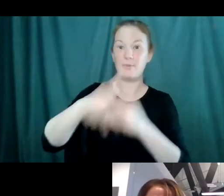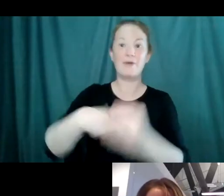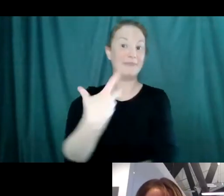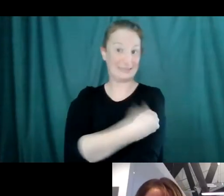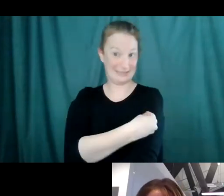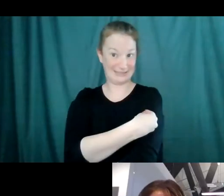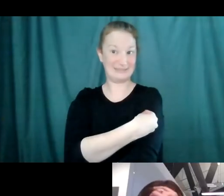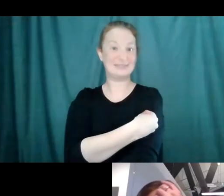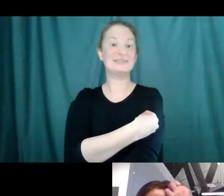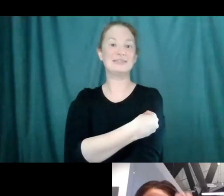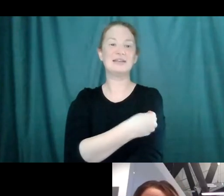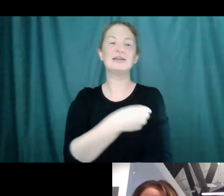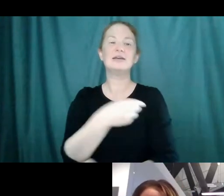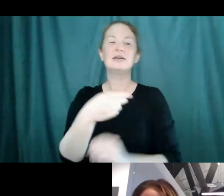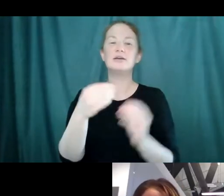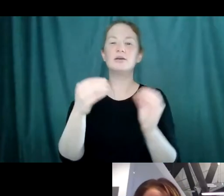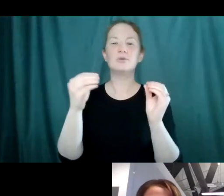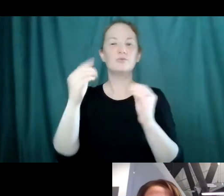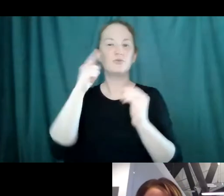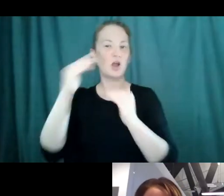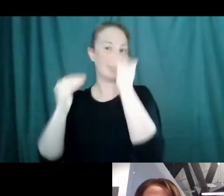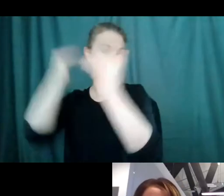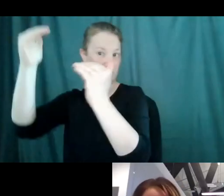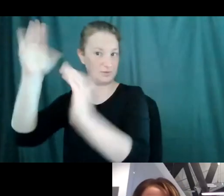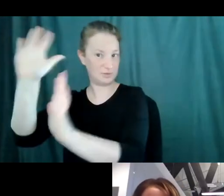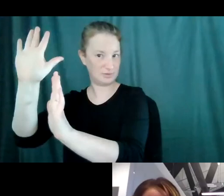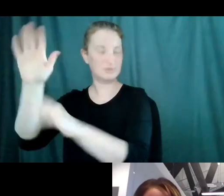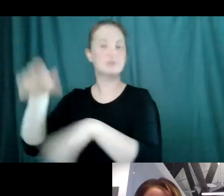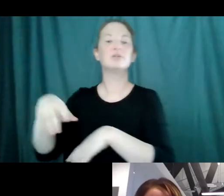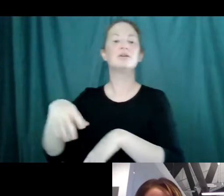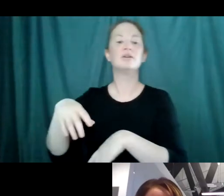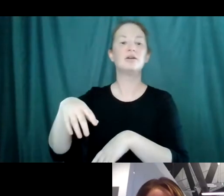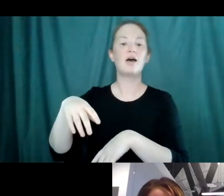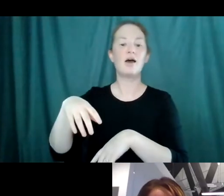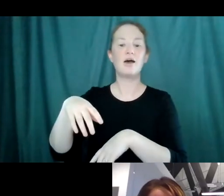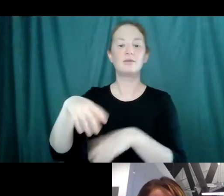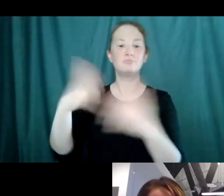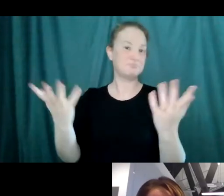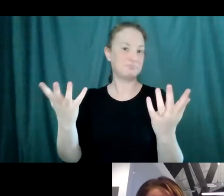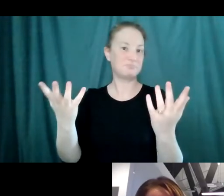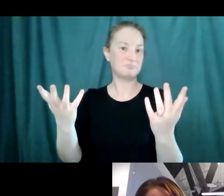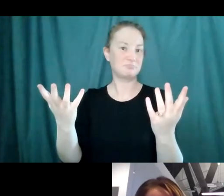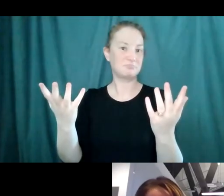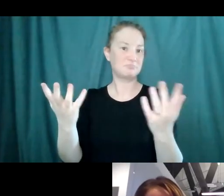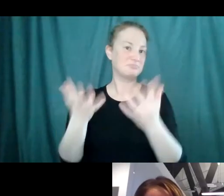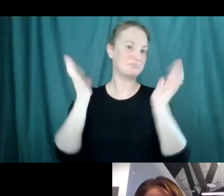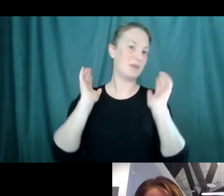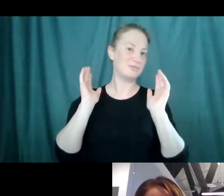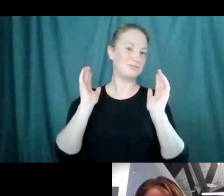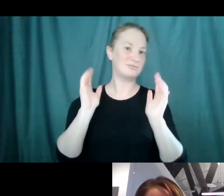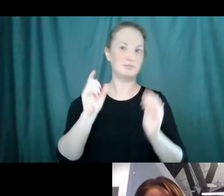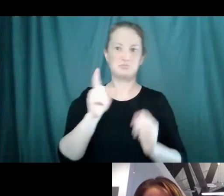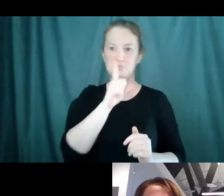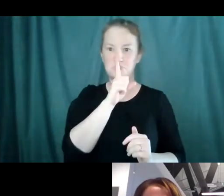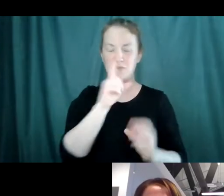This is, that one's going to be for adults, um, not for kids, but, um, you know, if we're not going to do anything that's like not